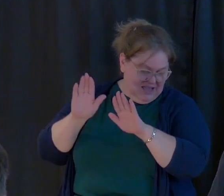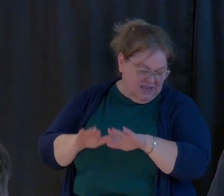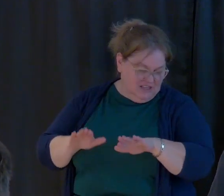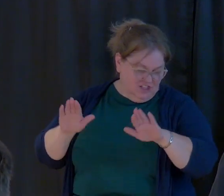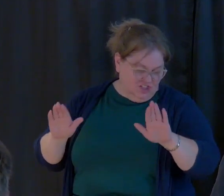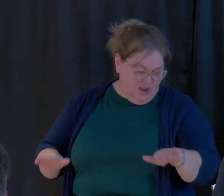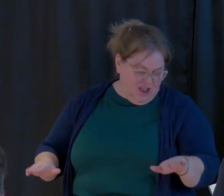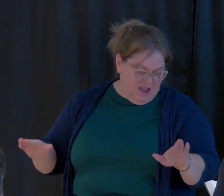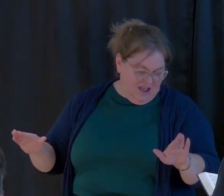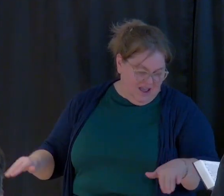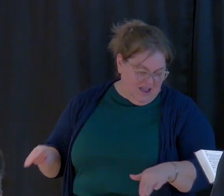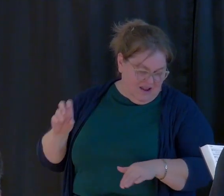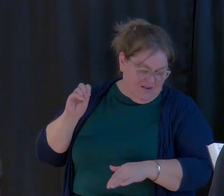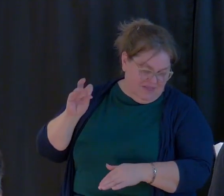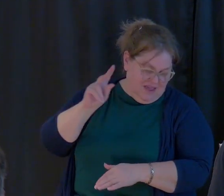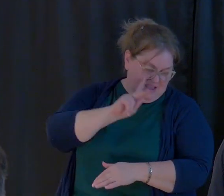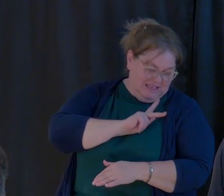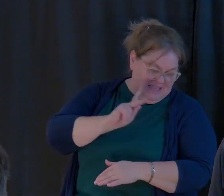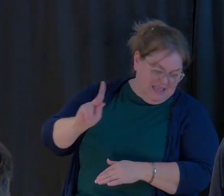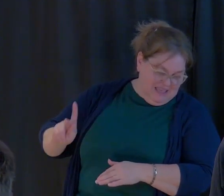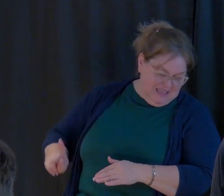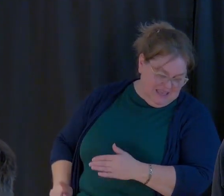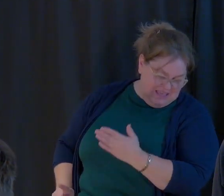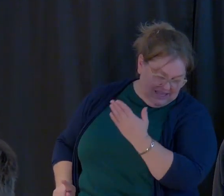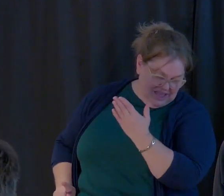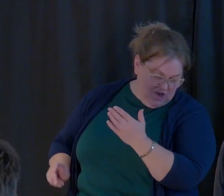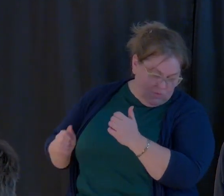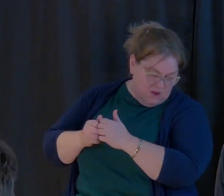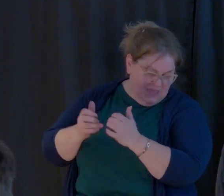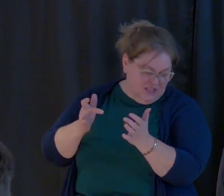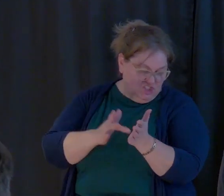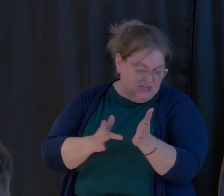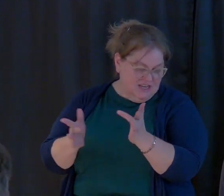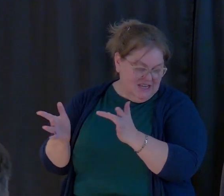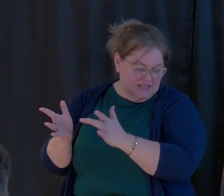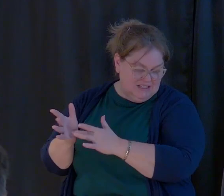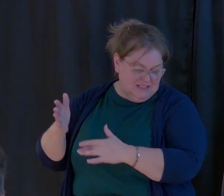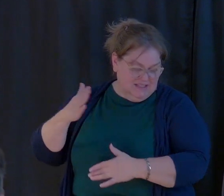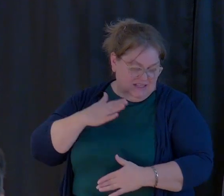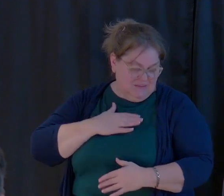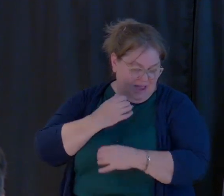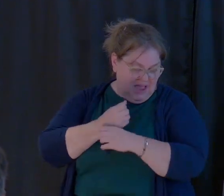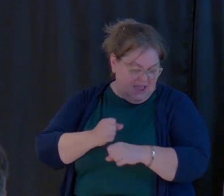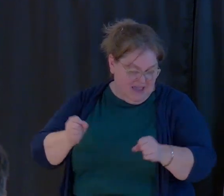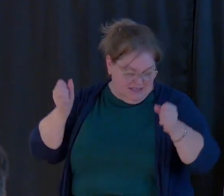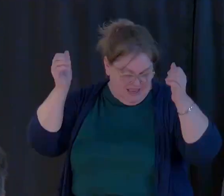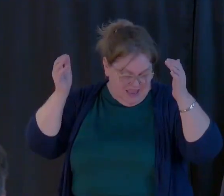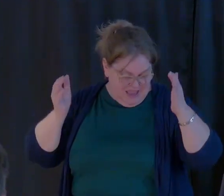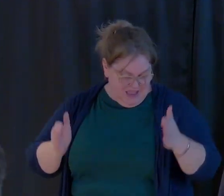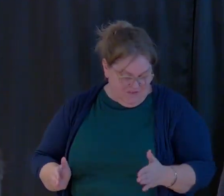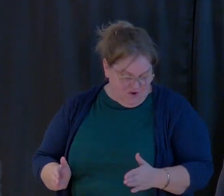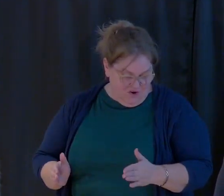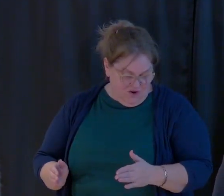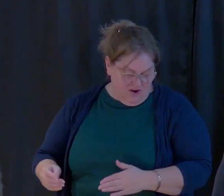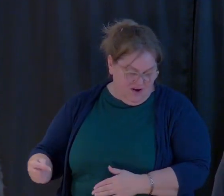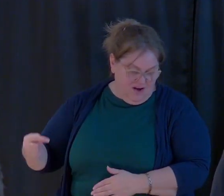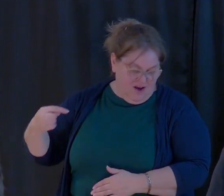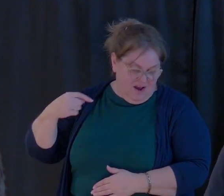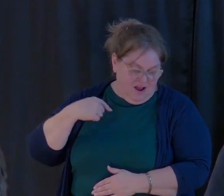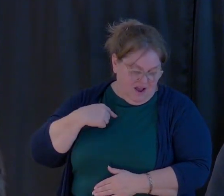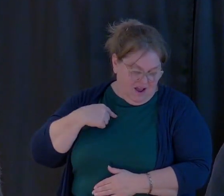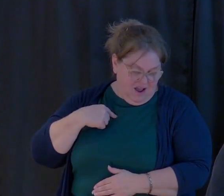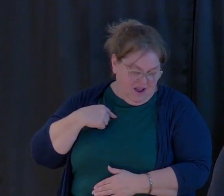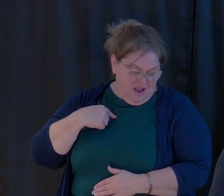with Jesus my Savior, I'm